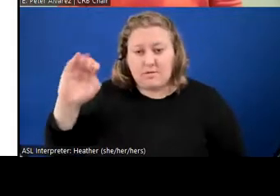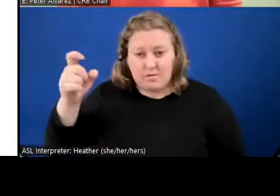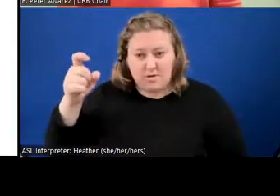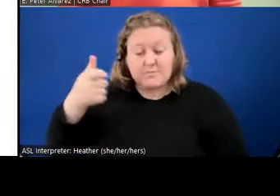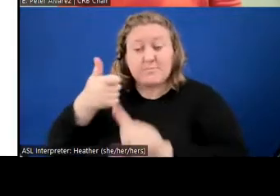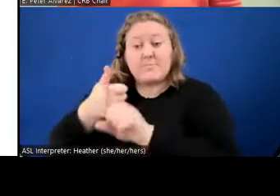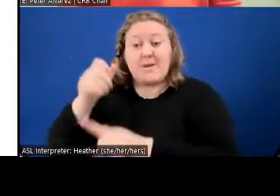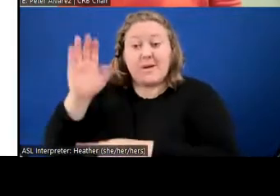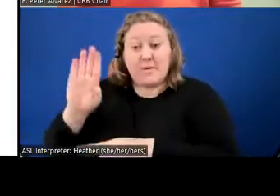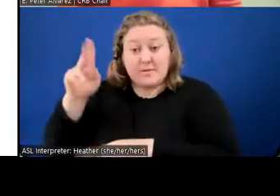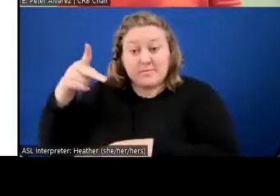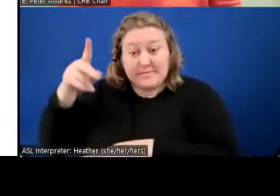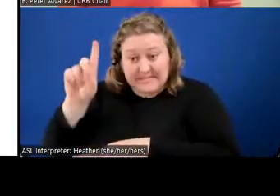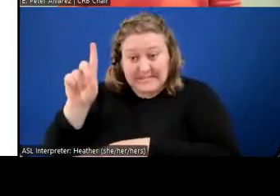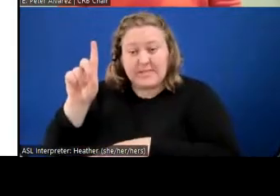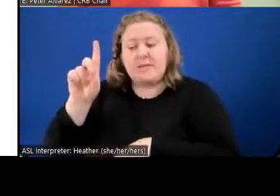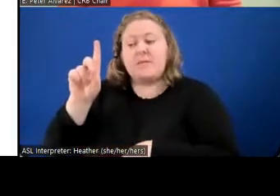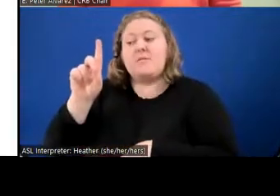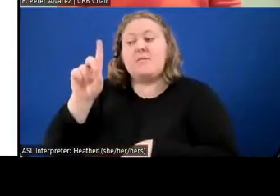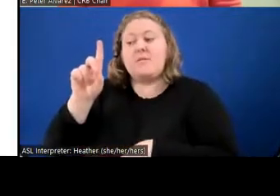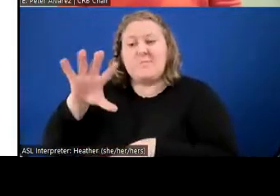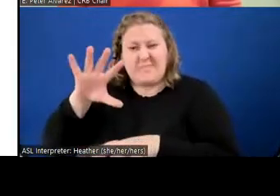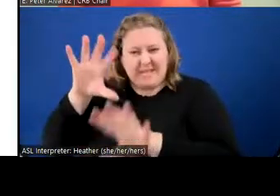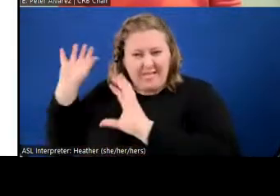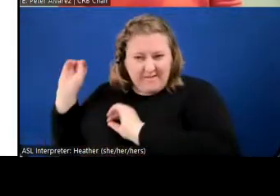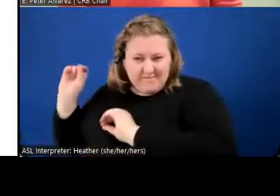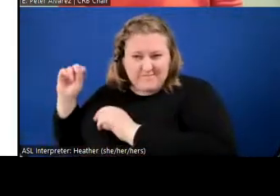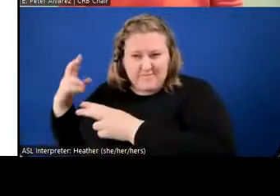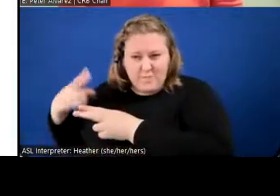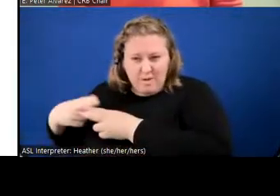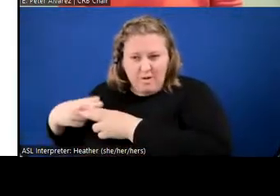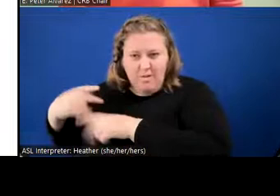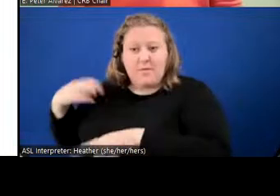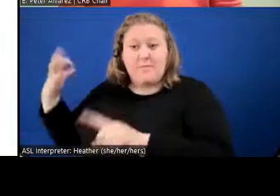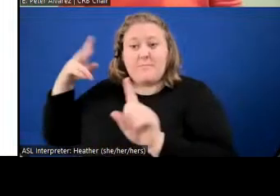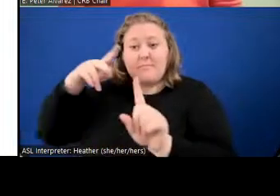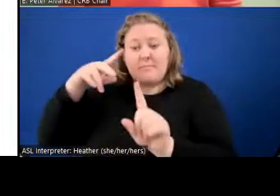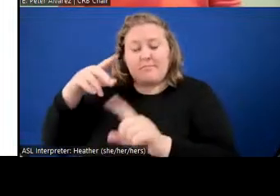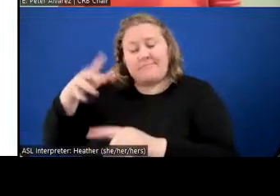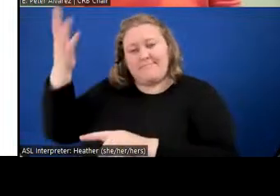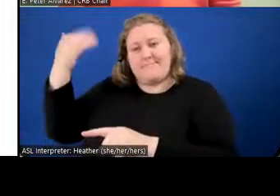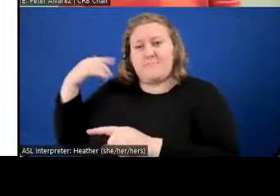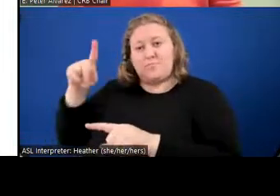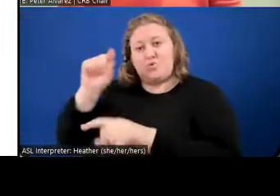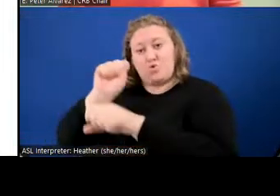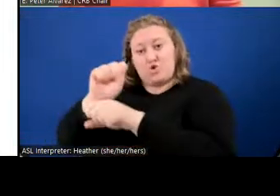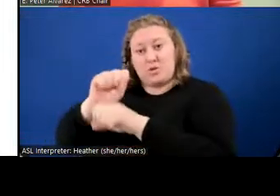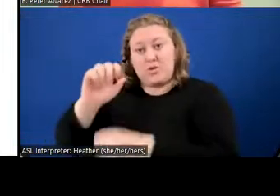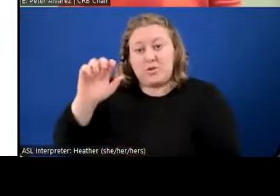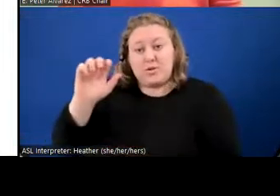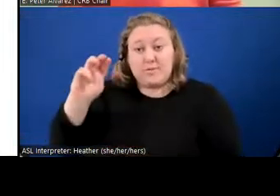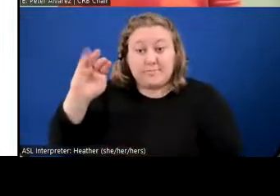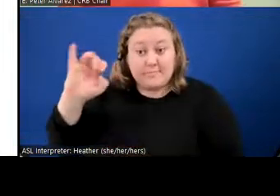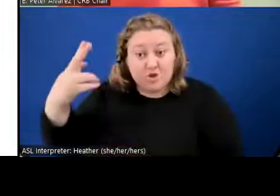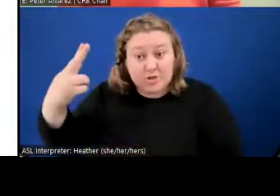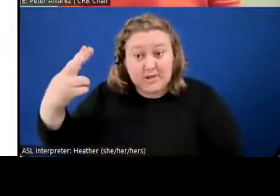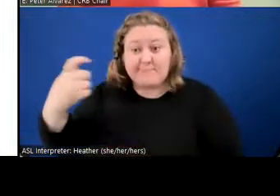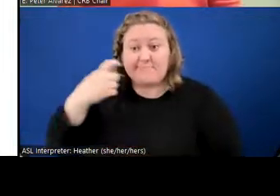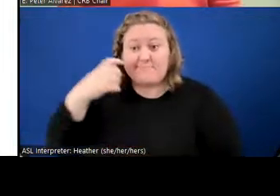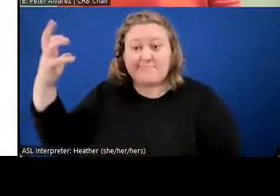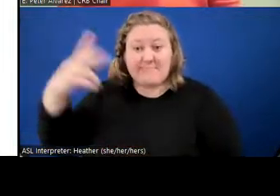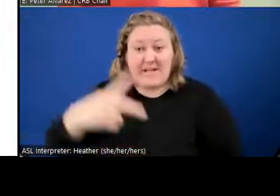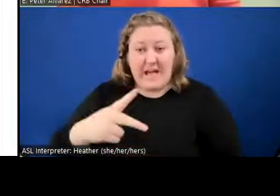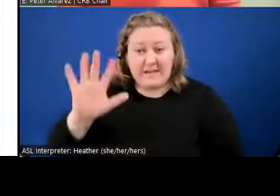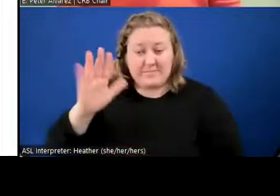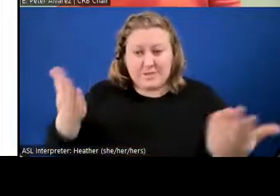years and then left and became chief of police in Ann Arbor, Michigan, has returned. He's been with us for a little over a